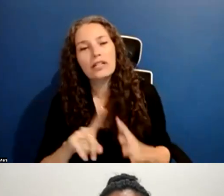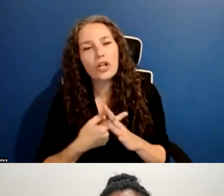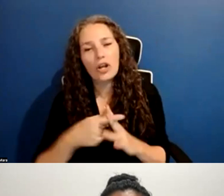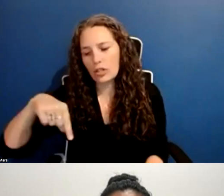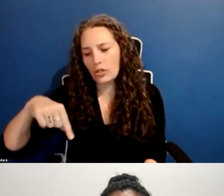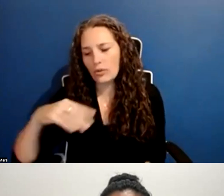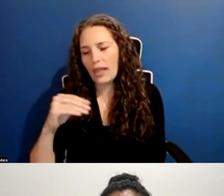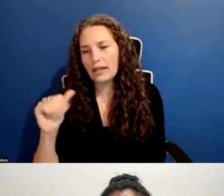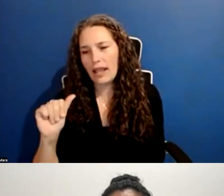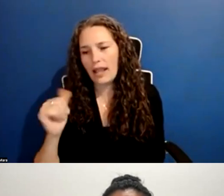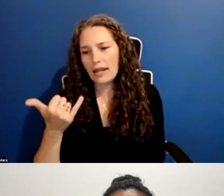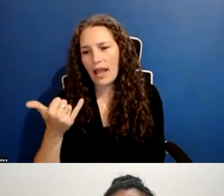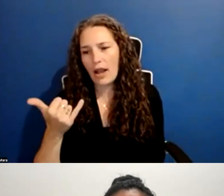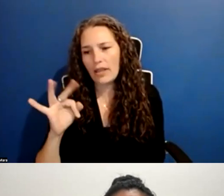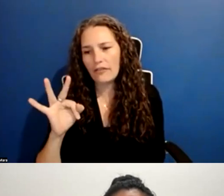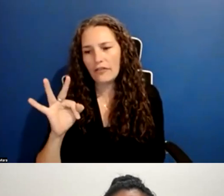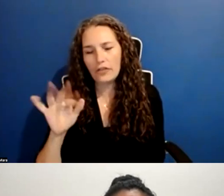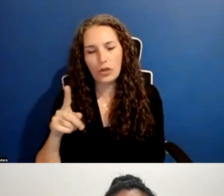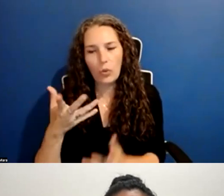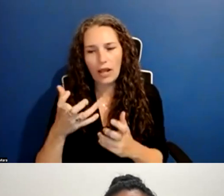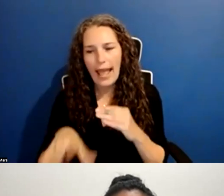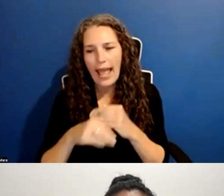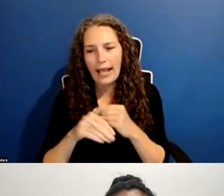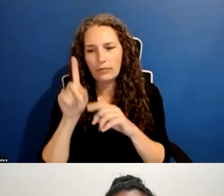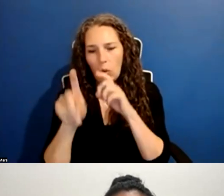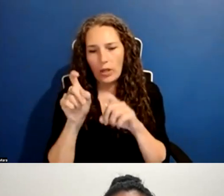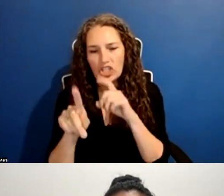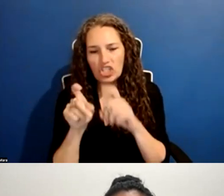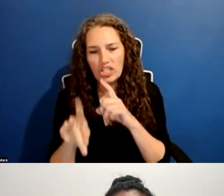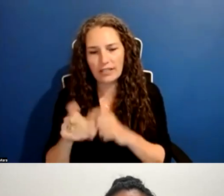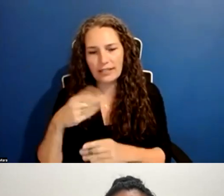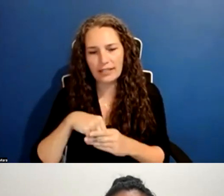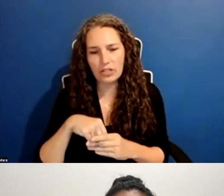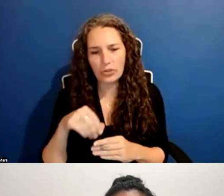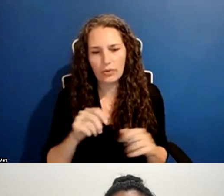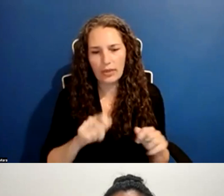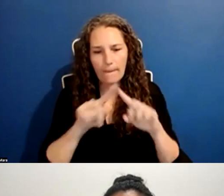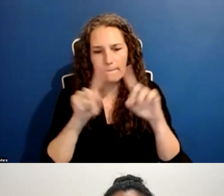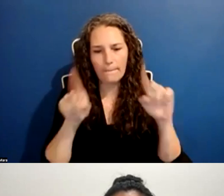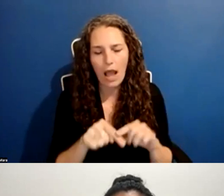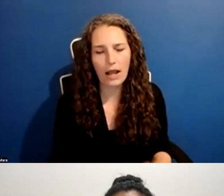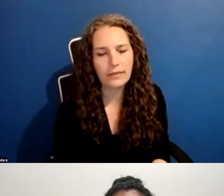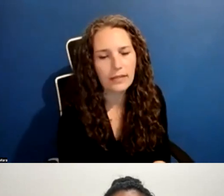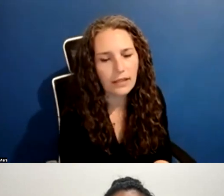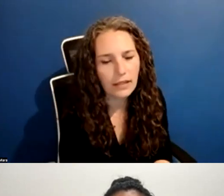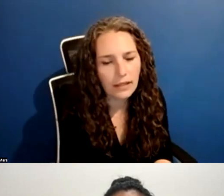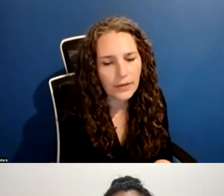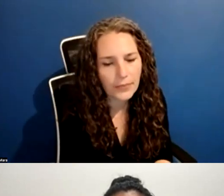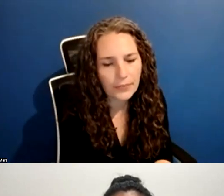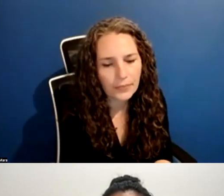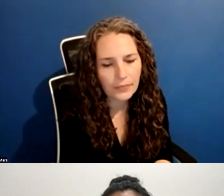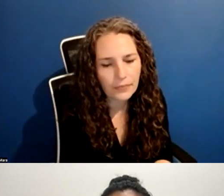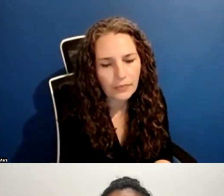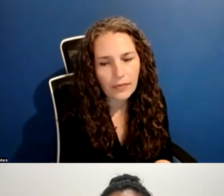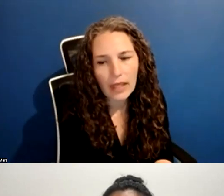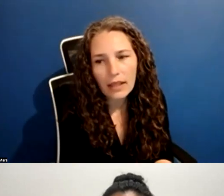Q and a now feel free to continue to put questions, um, into the Q and a box. Uh, we have a lot, so we're going to try to keep this a